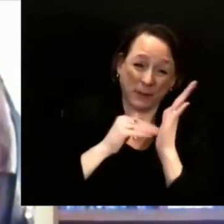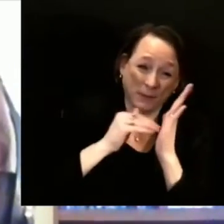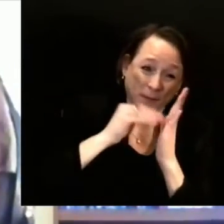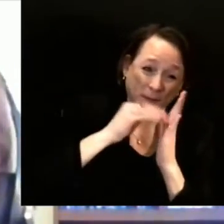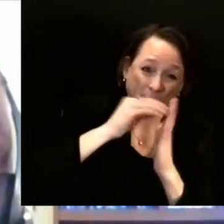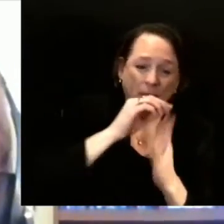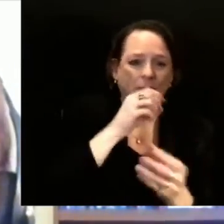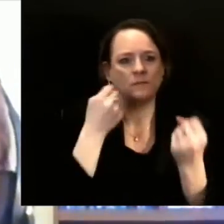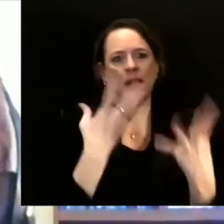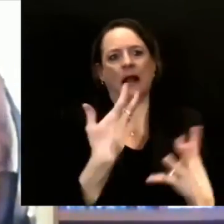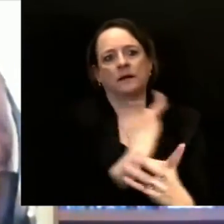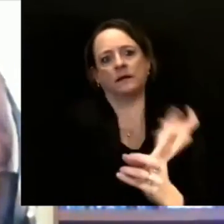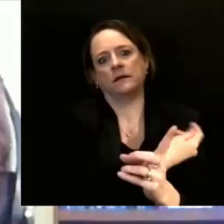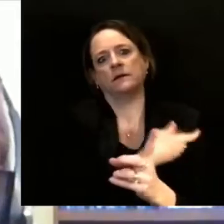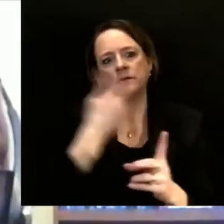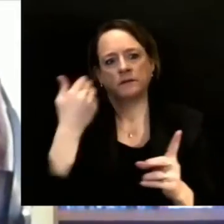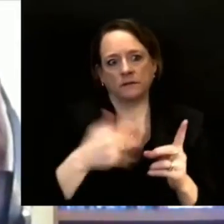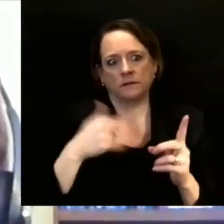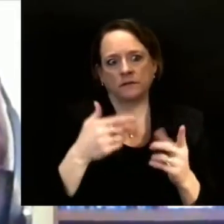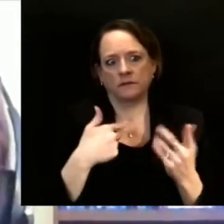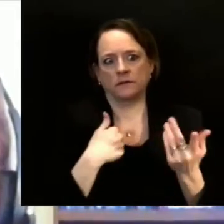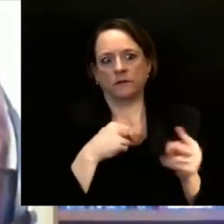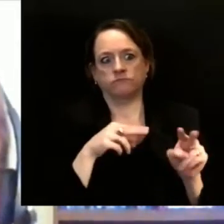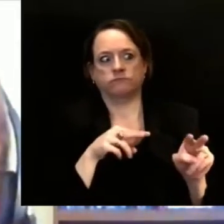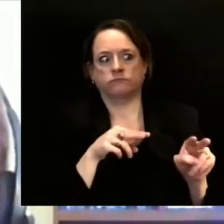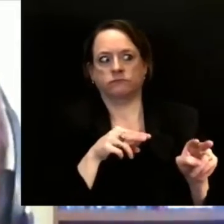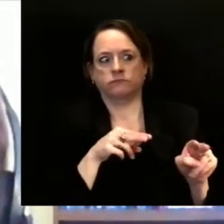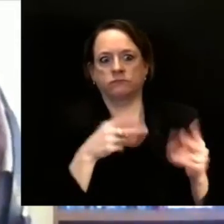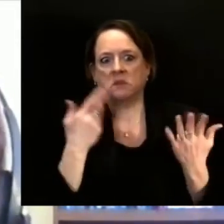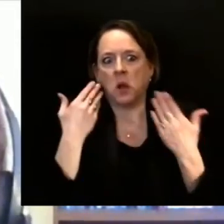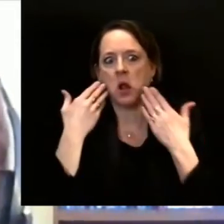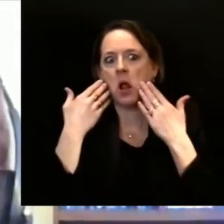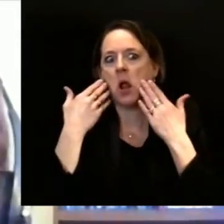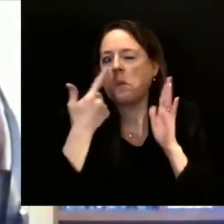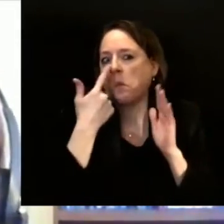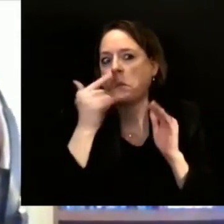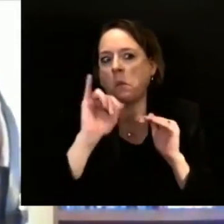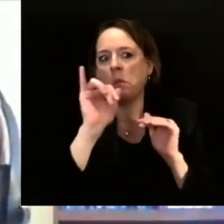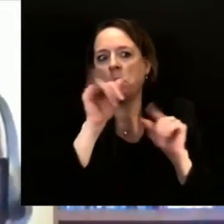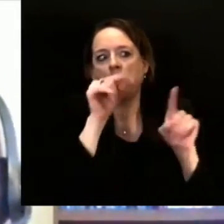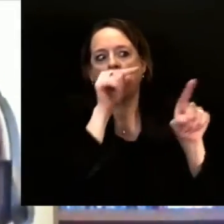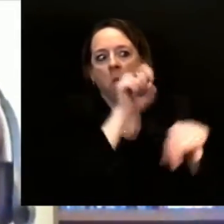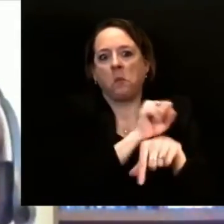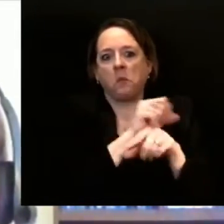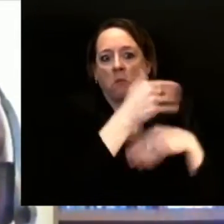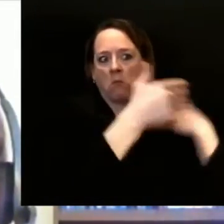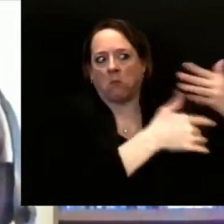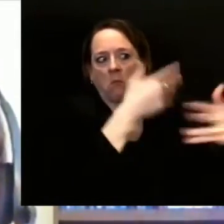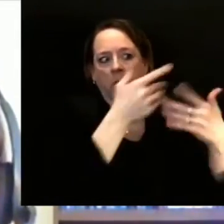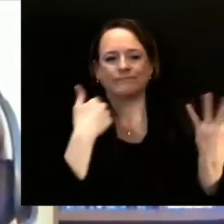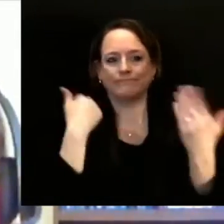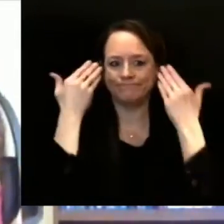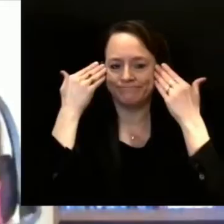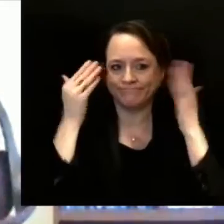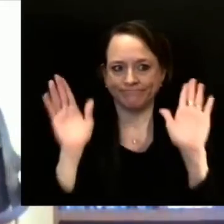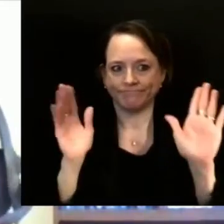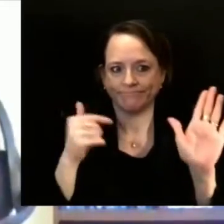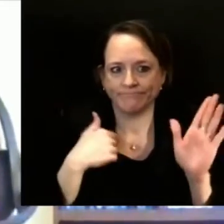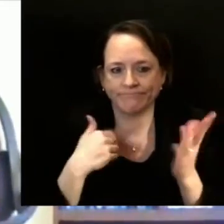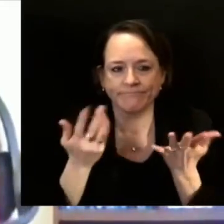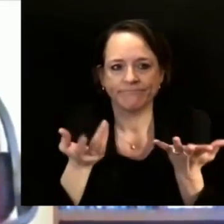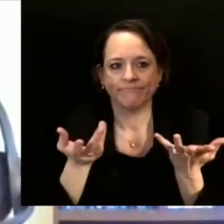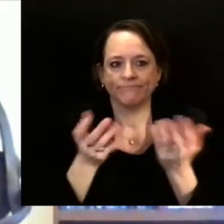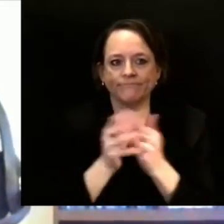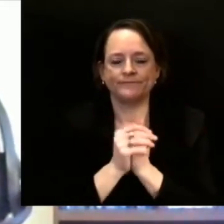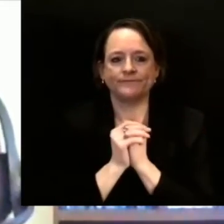And so I think it's really hard to say exactly when we'll have enough of the population ready. And so I think